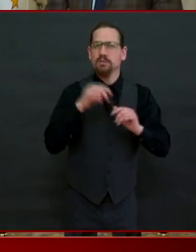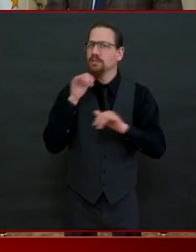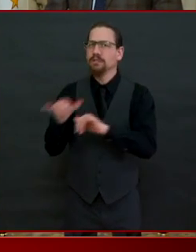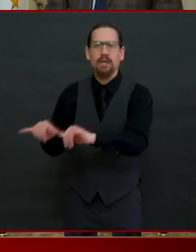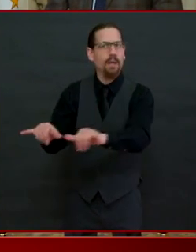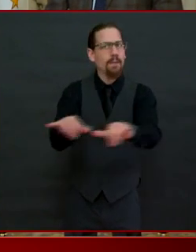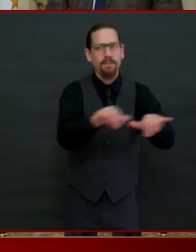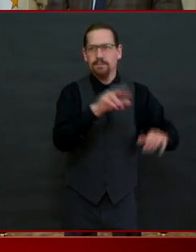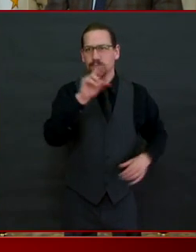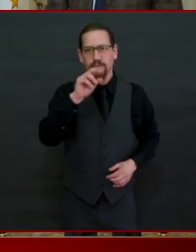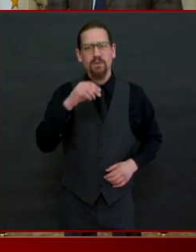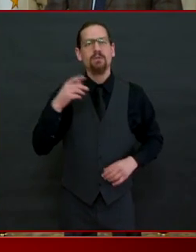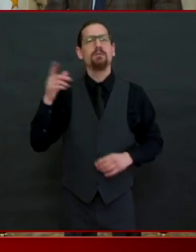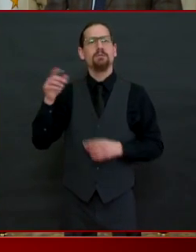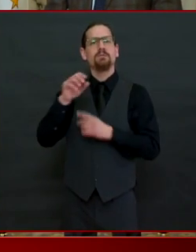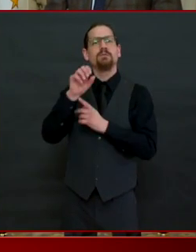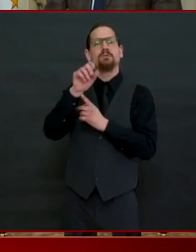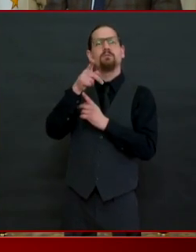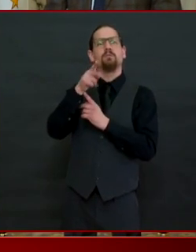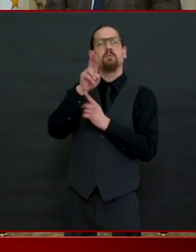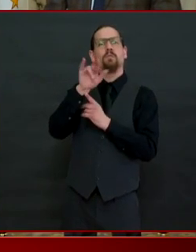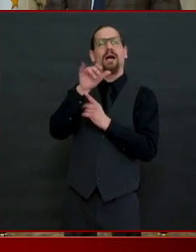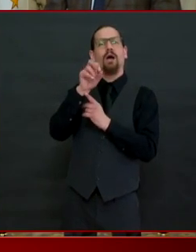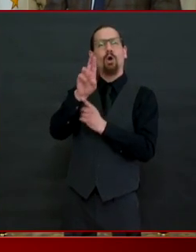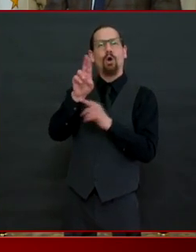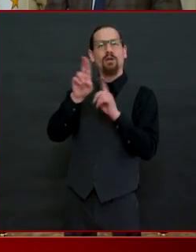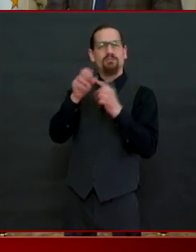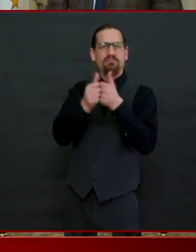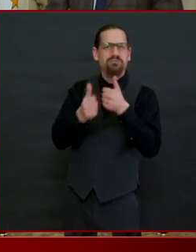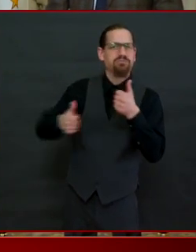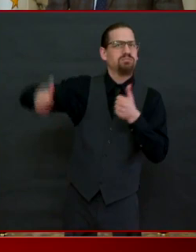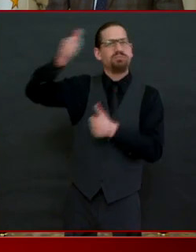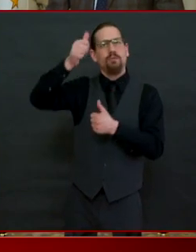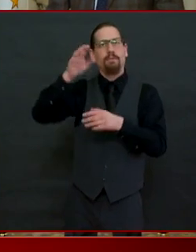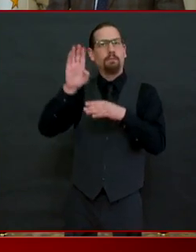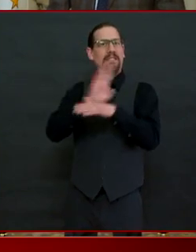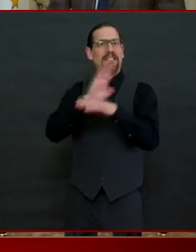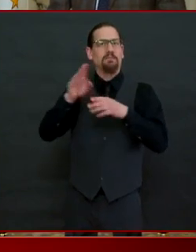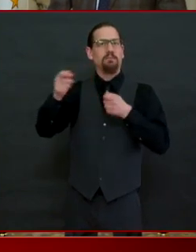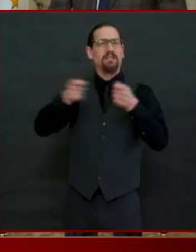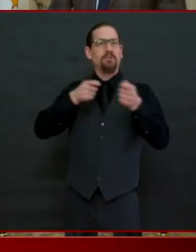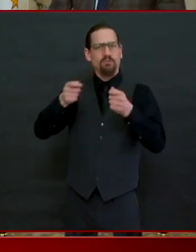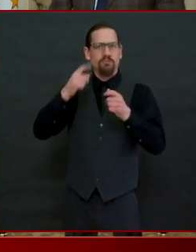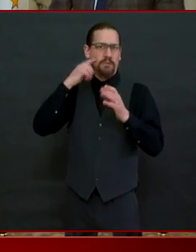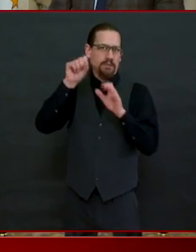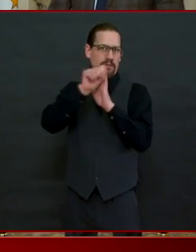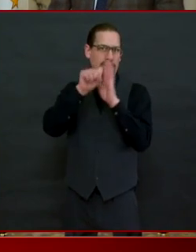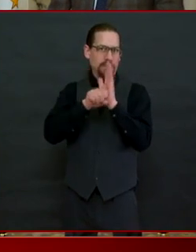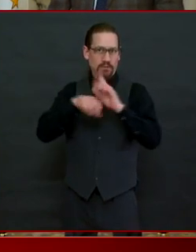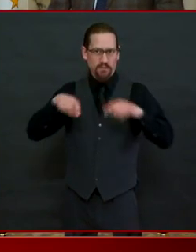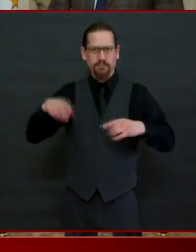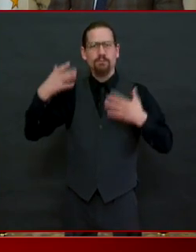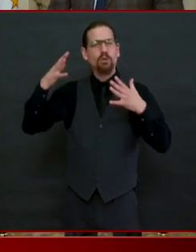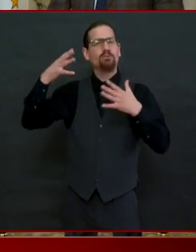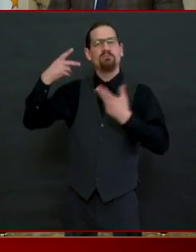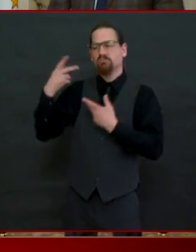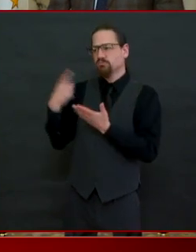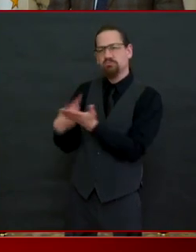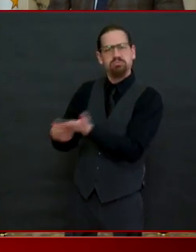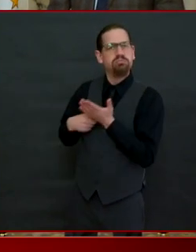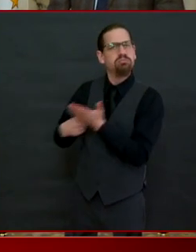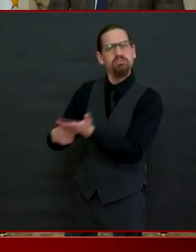he's already been spending weeks on it planning planning planning working with me and our other teams